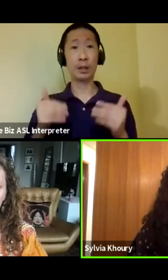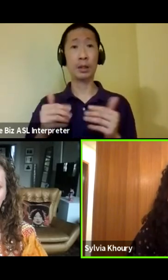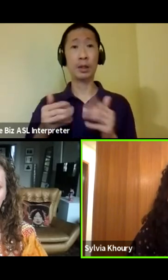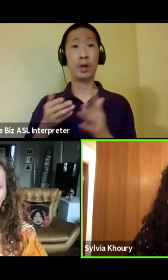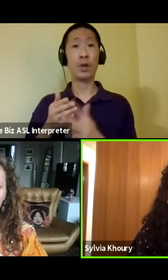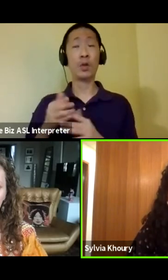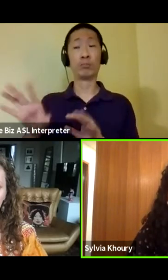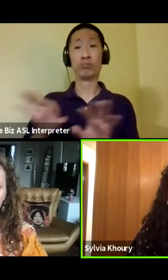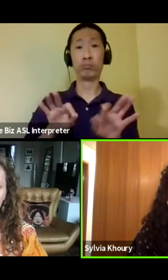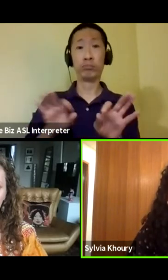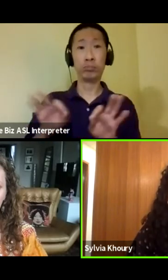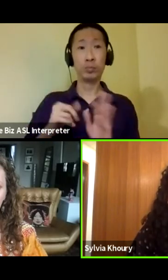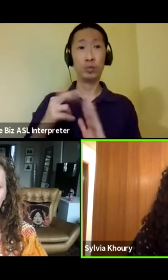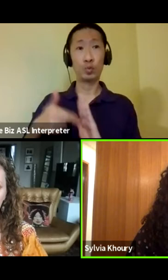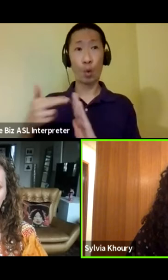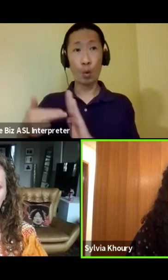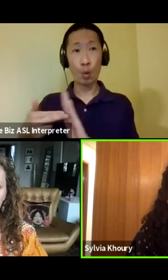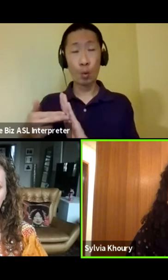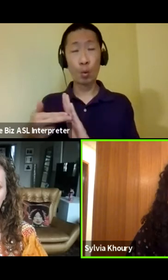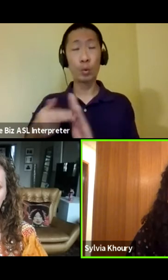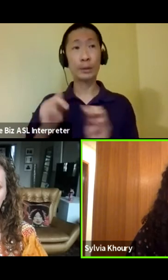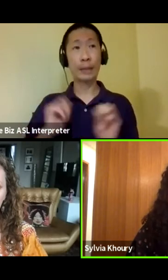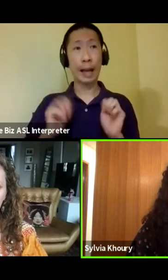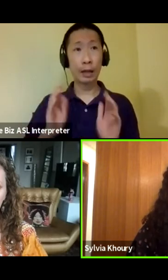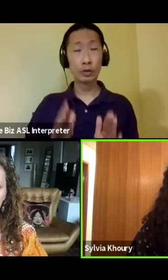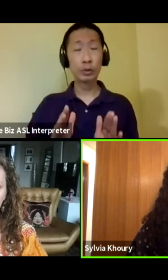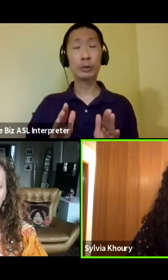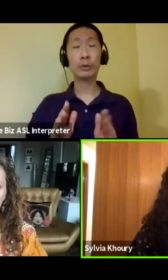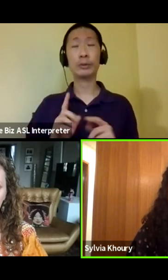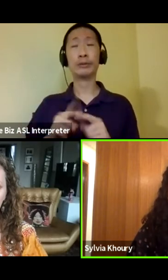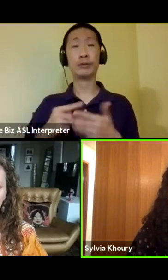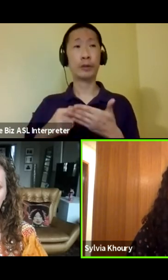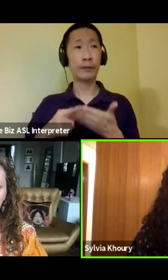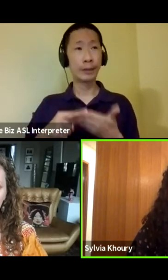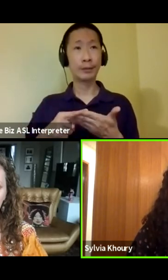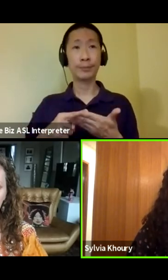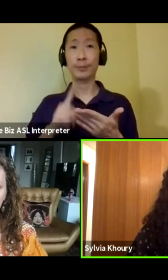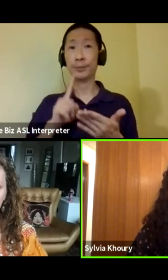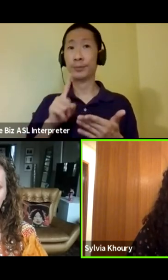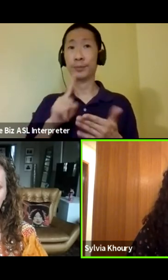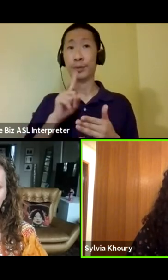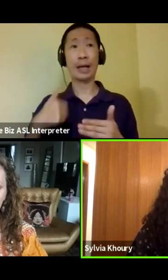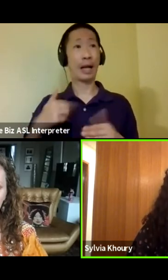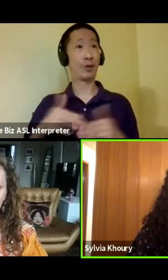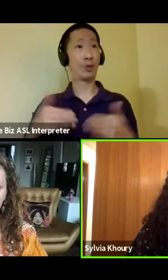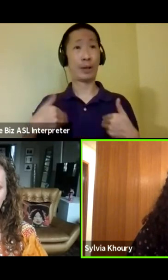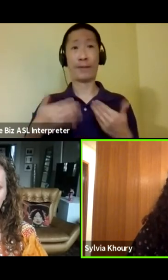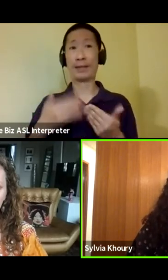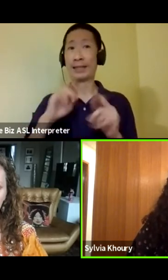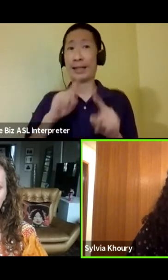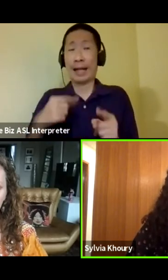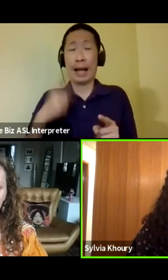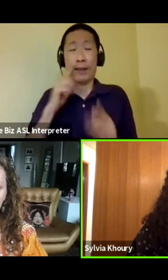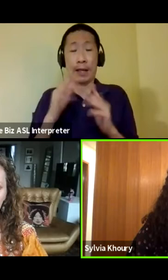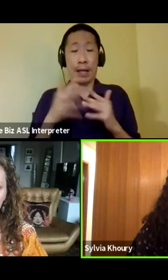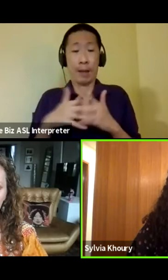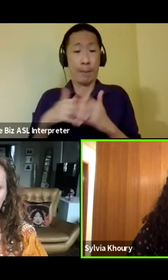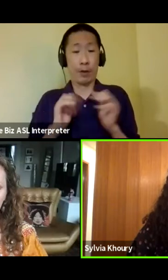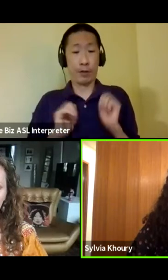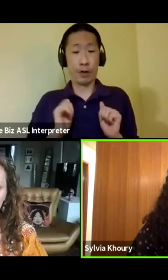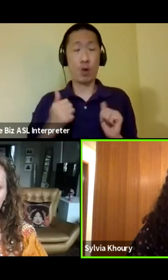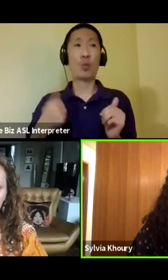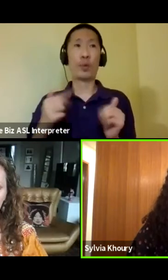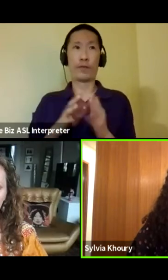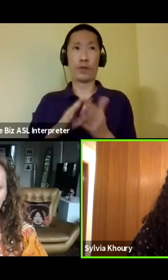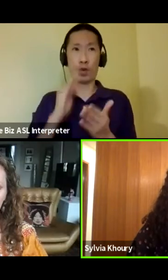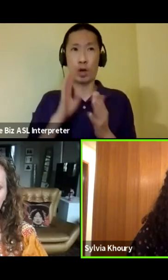casting and these conversations, there's really not an easy answer. I will say, I don't think that American theater, I think we have learned a lot of the